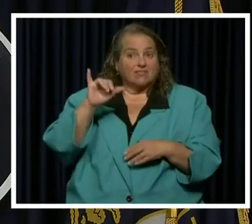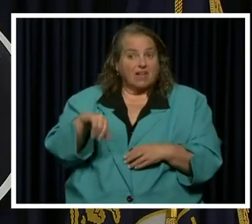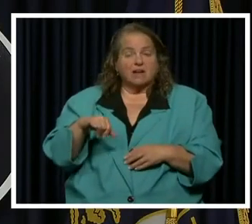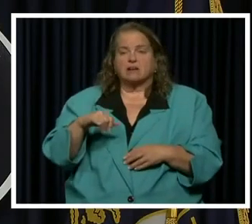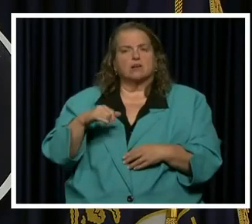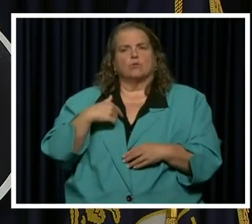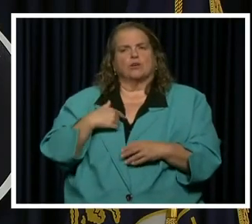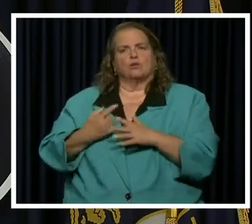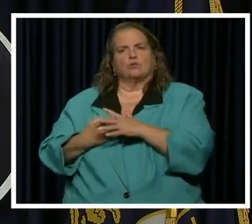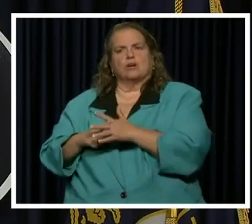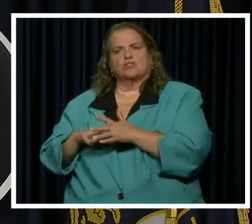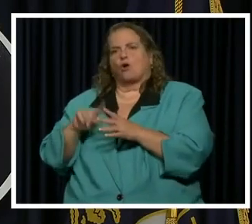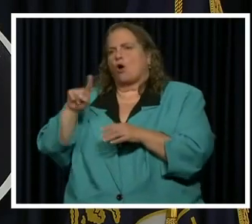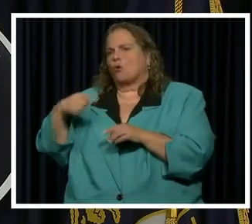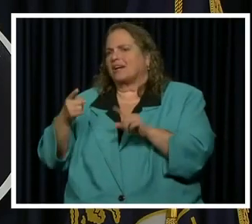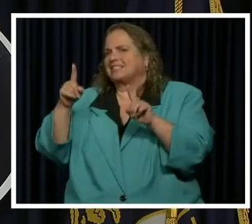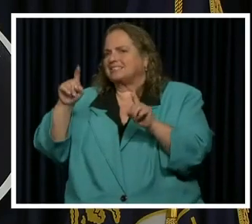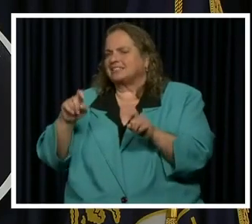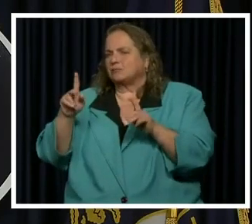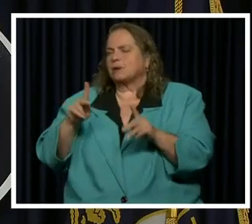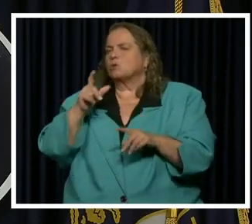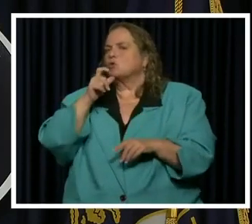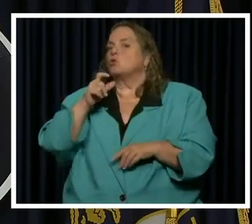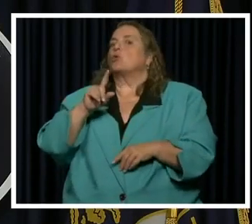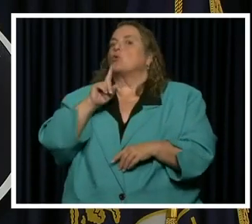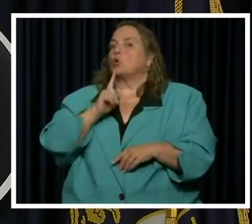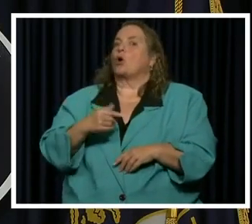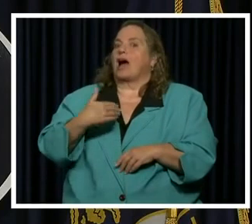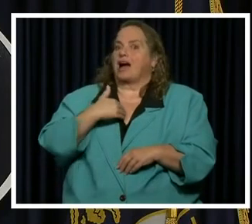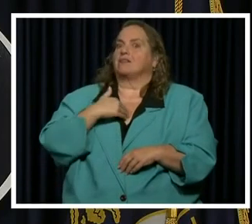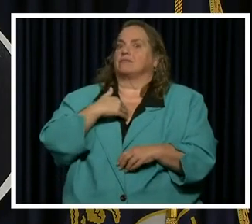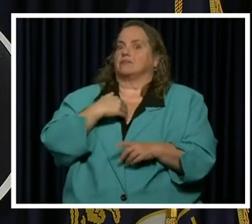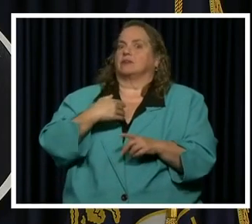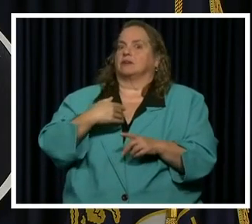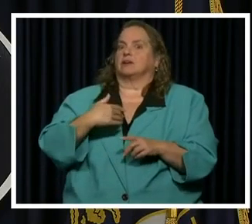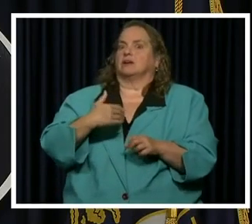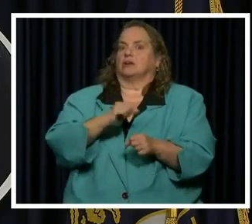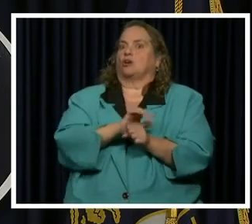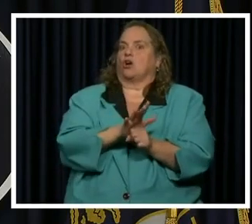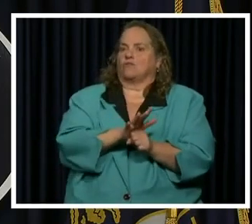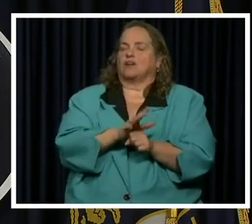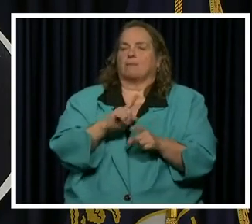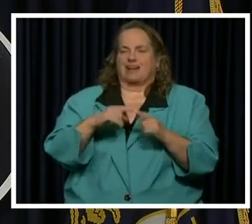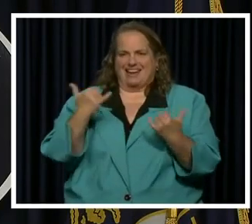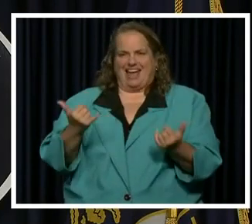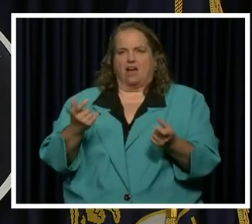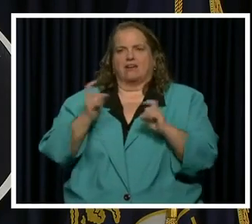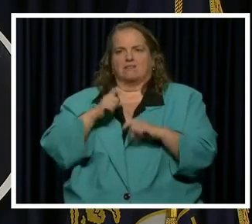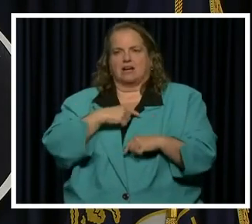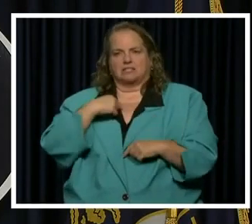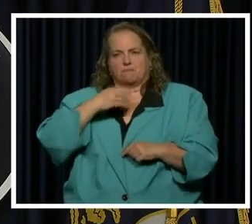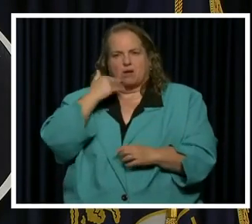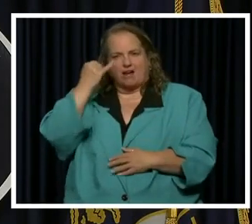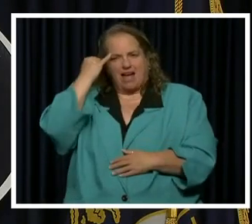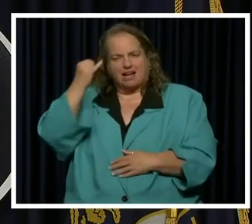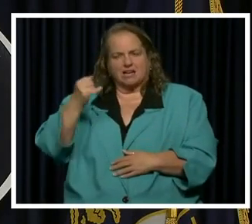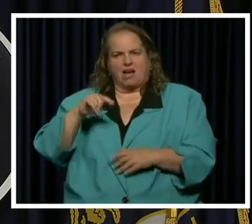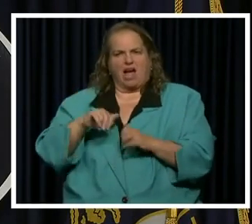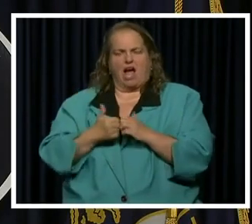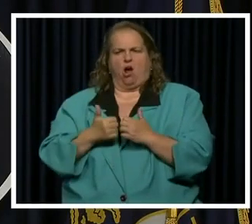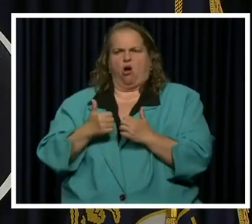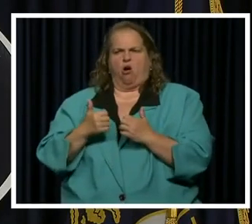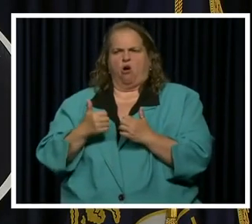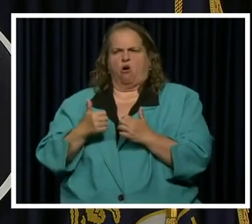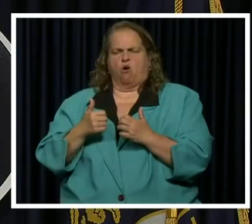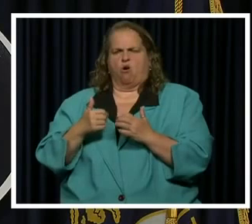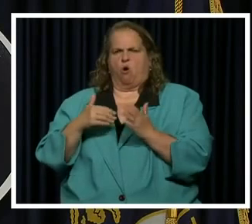were only testing people who we thought would would test positive. But it is giving us a better idea of the prevalence of of